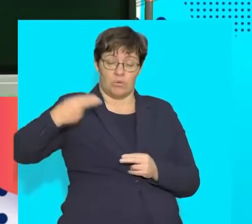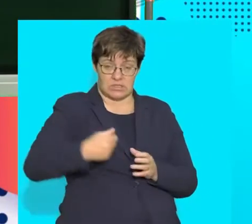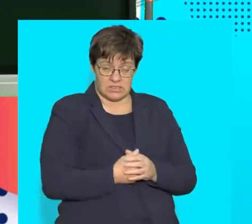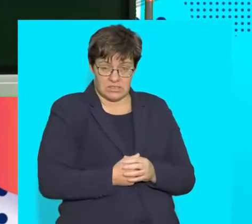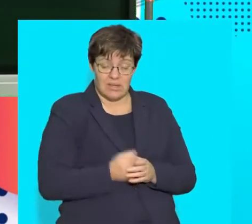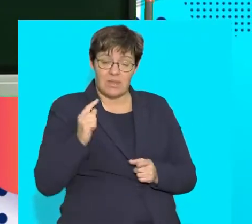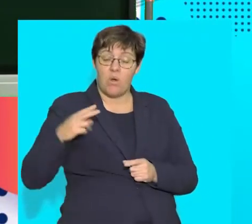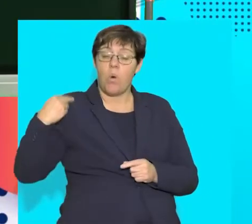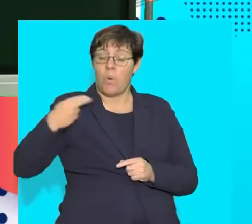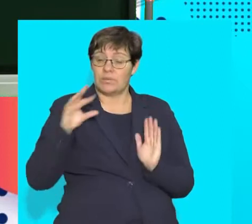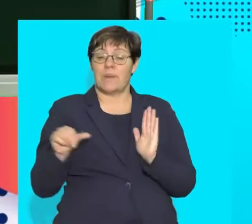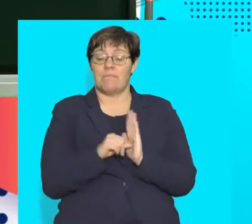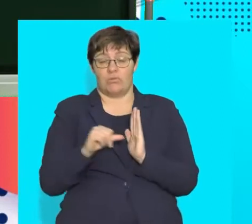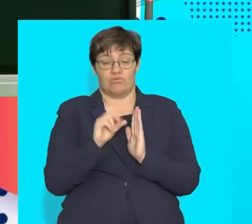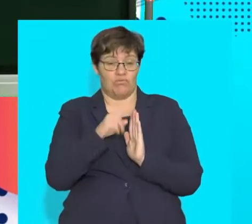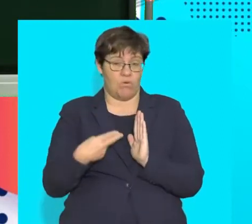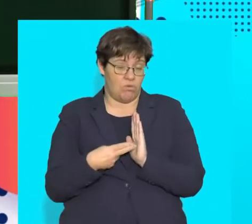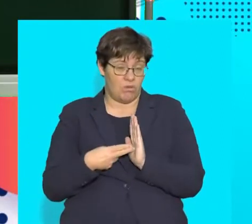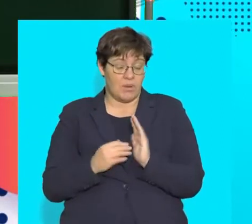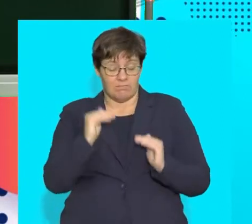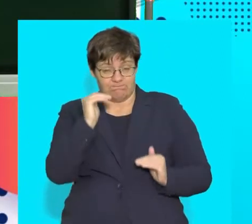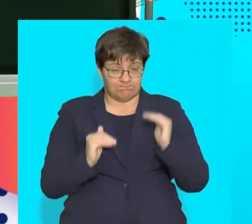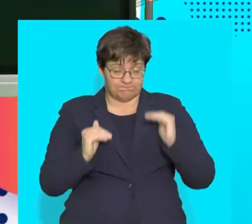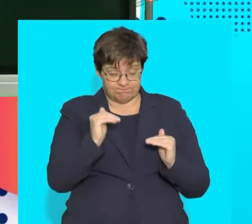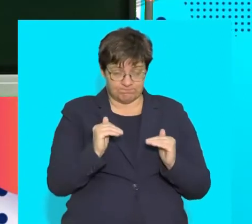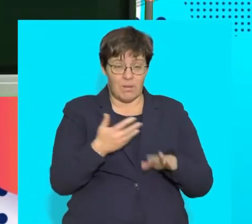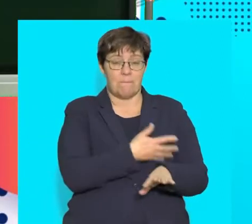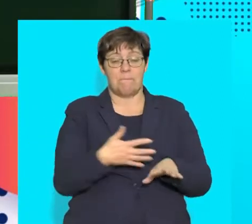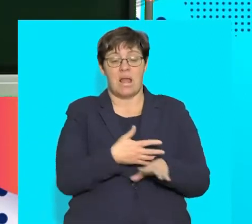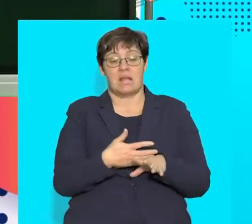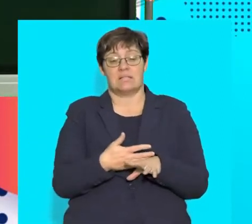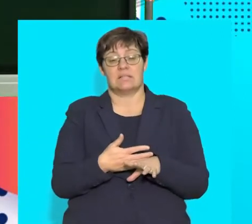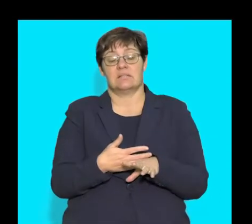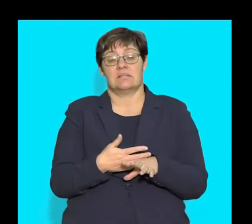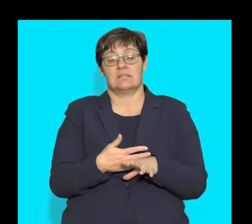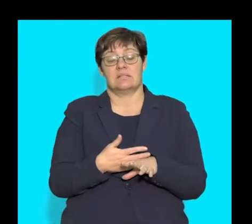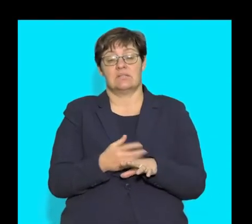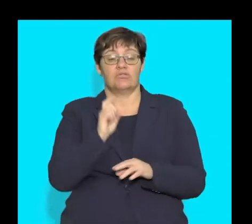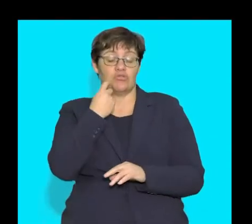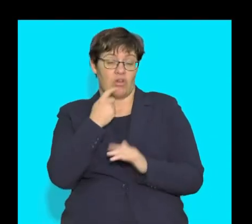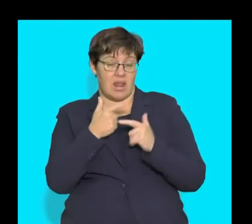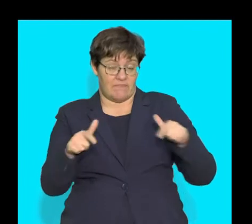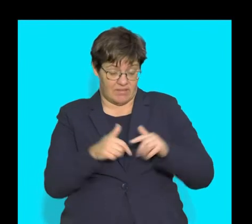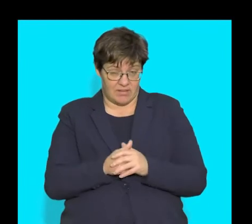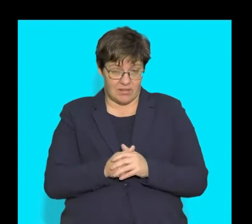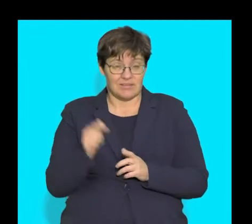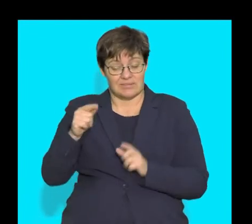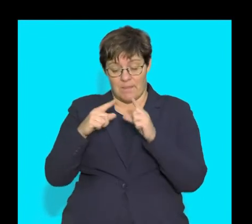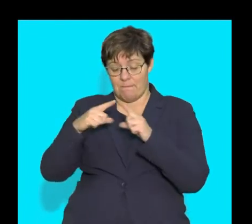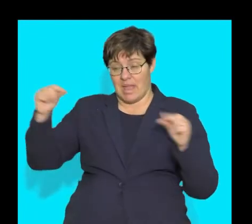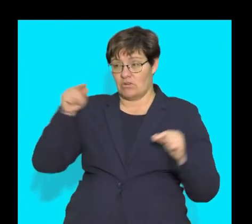these hormones play an important role in regulating the blood glucose level. So in this diagram, that's the